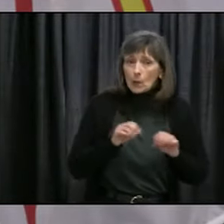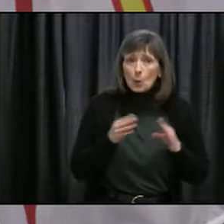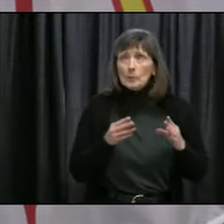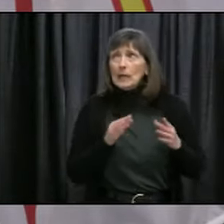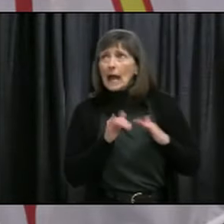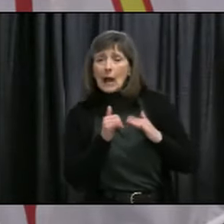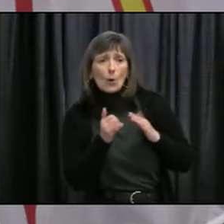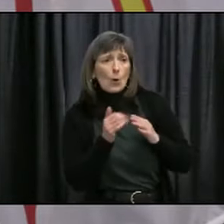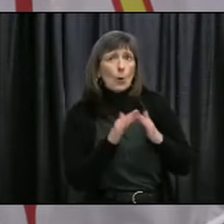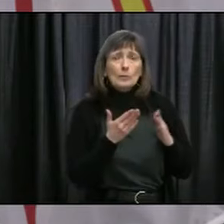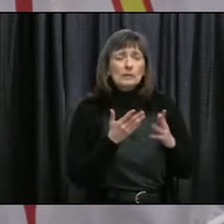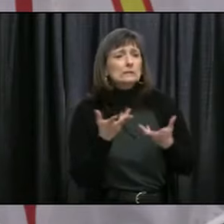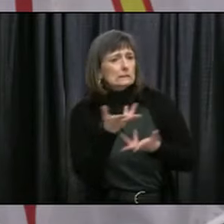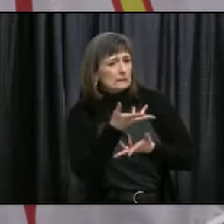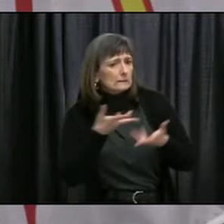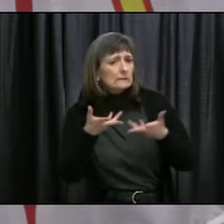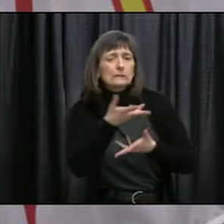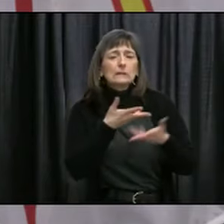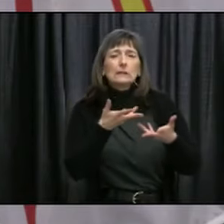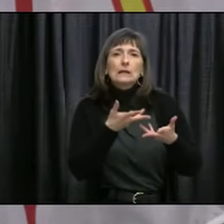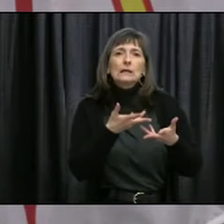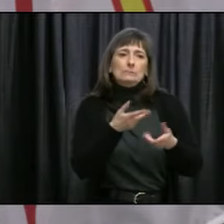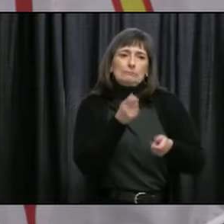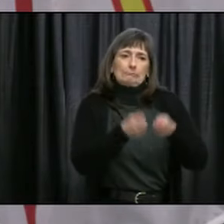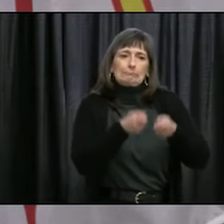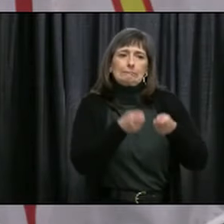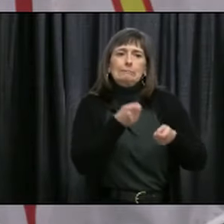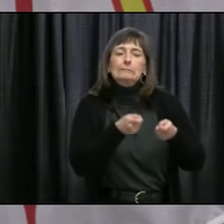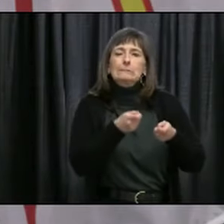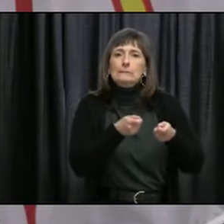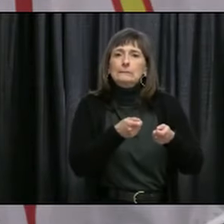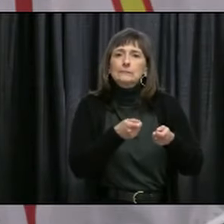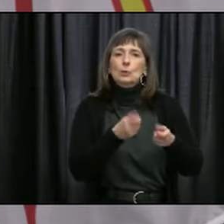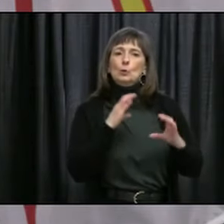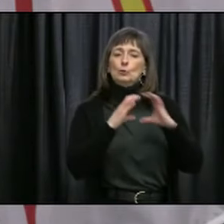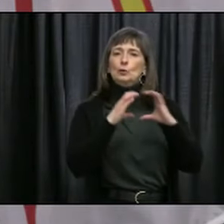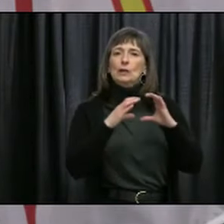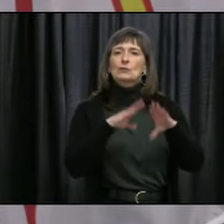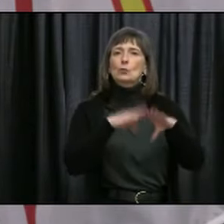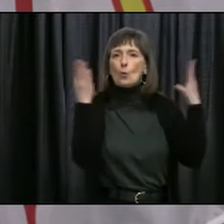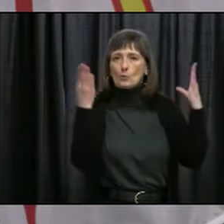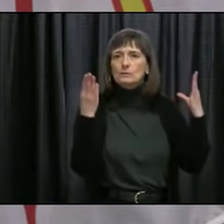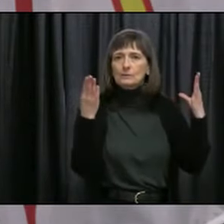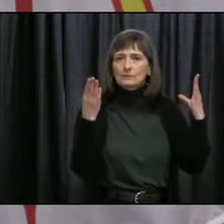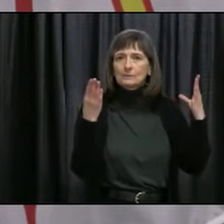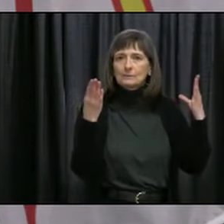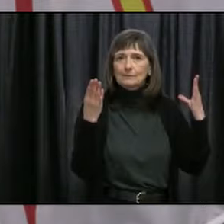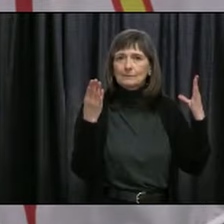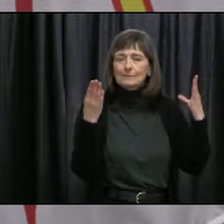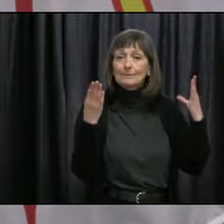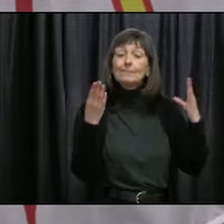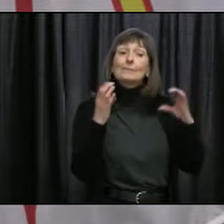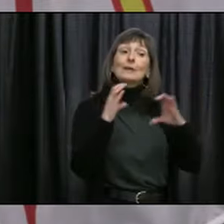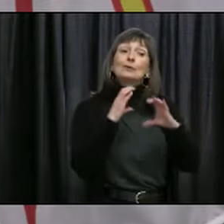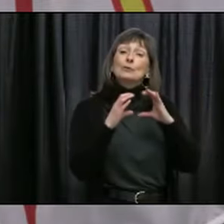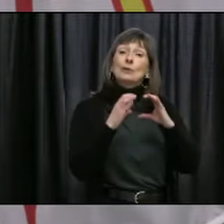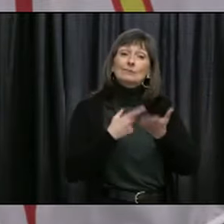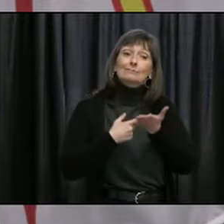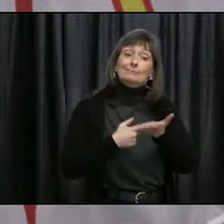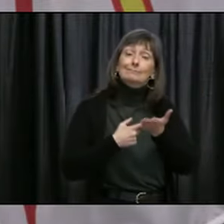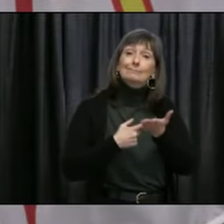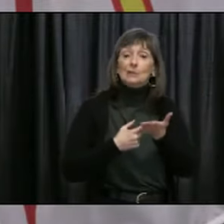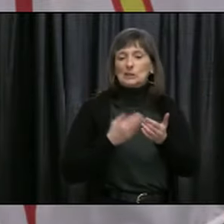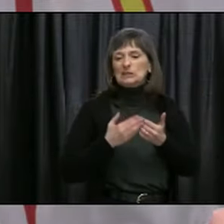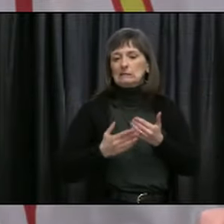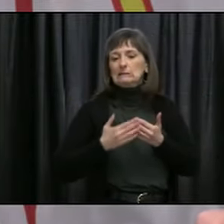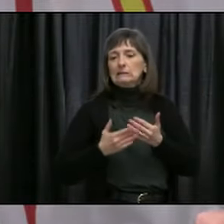work together to adapt their activities to meet public health guidelines. These conversations will take place over